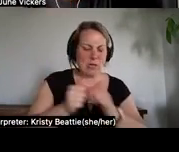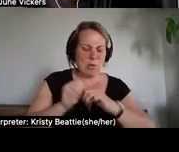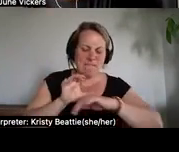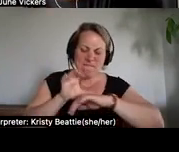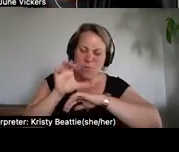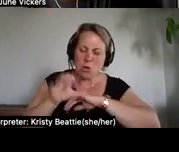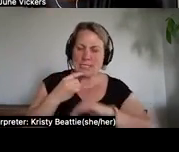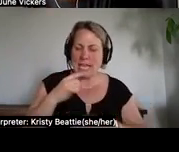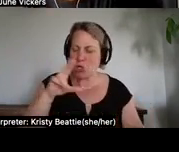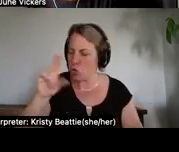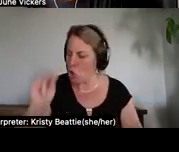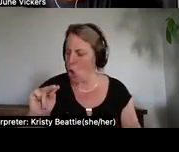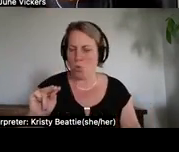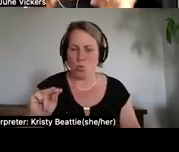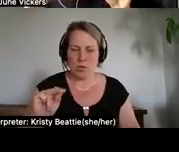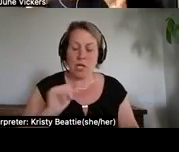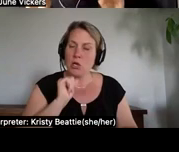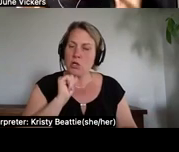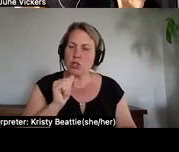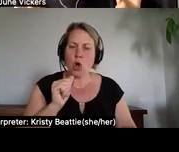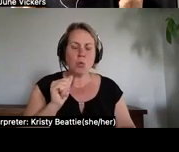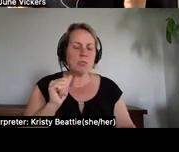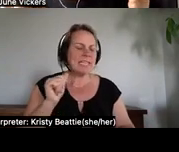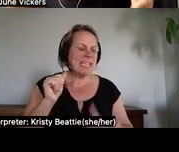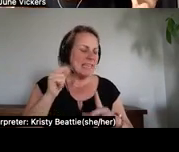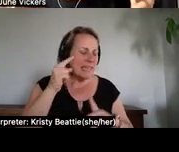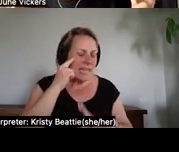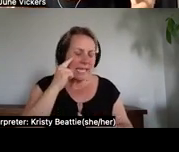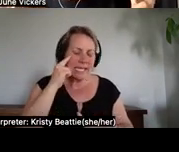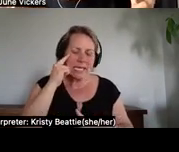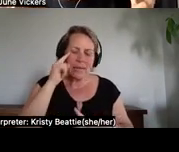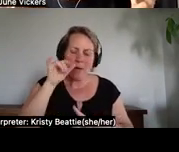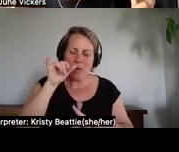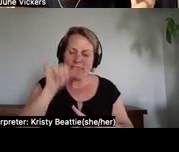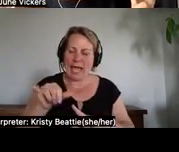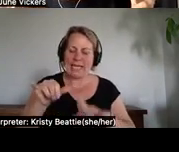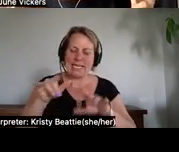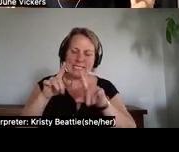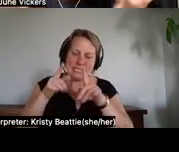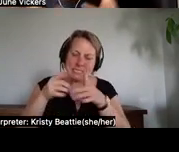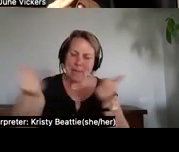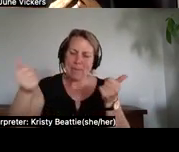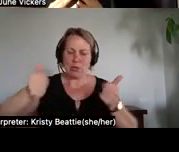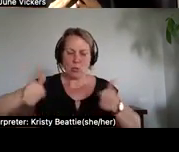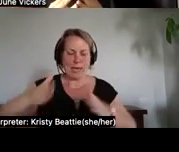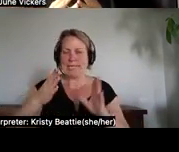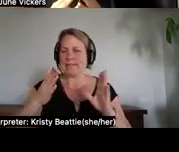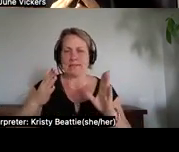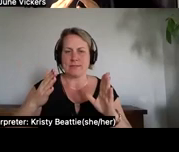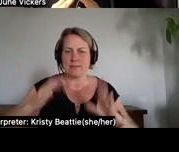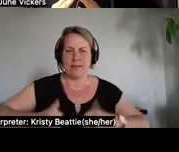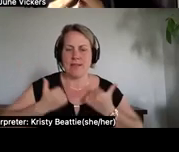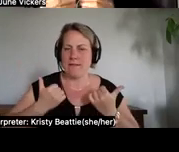ever think of these as two separate ways i i didn't